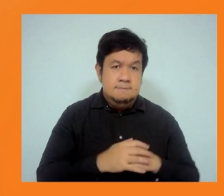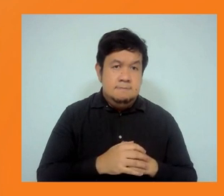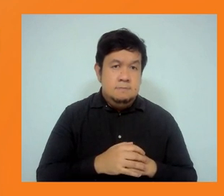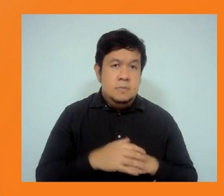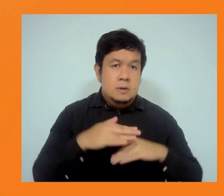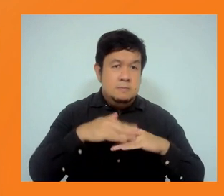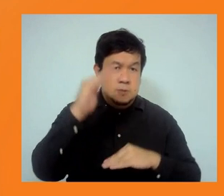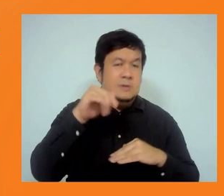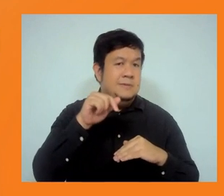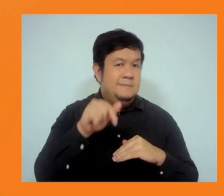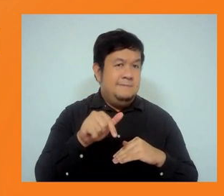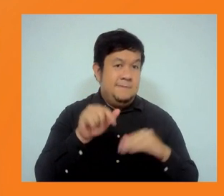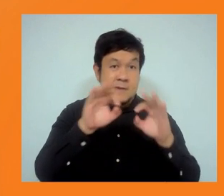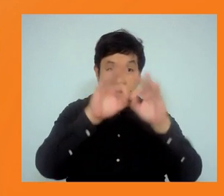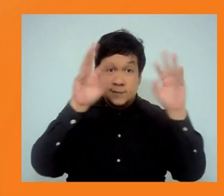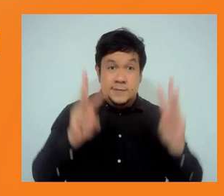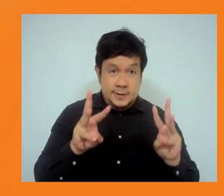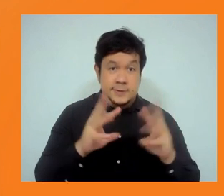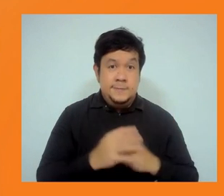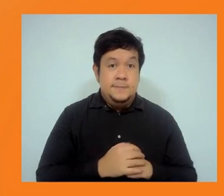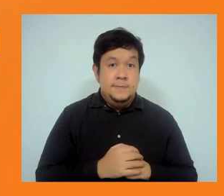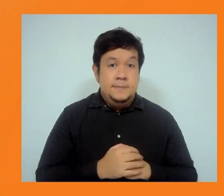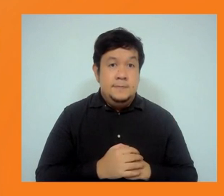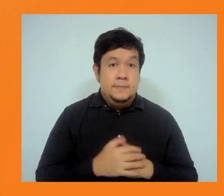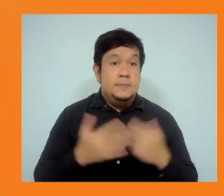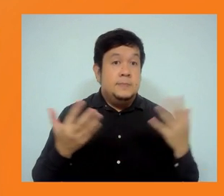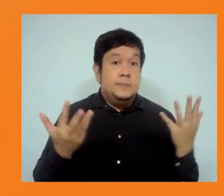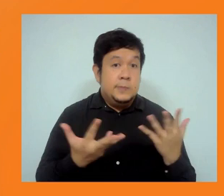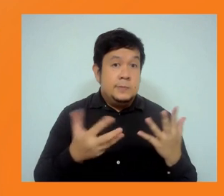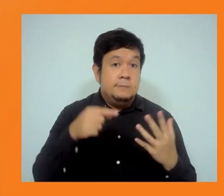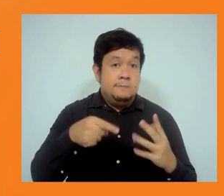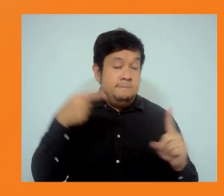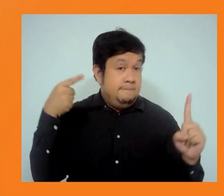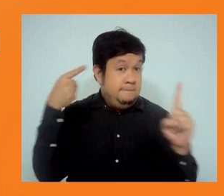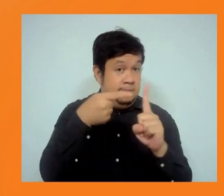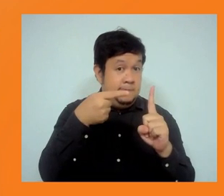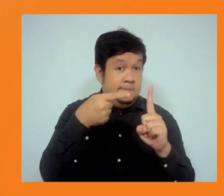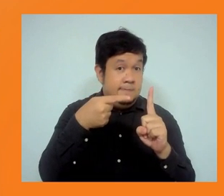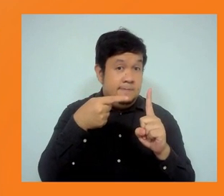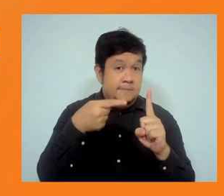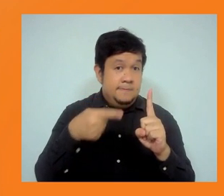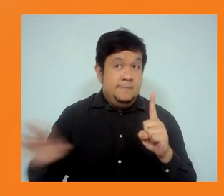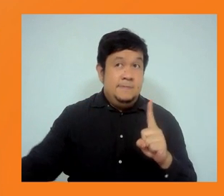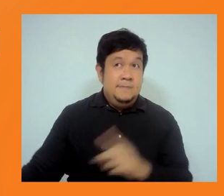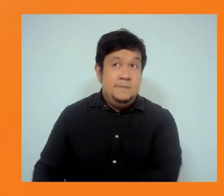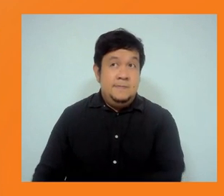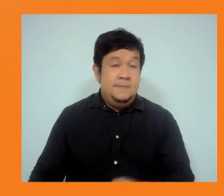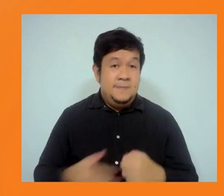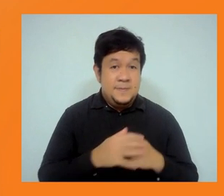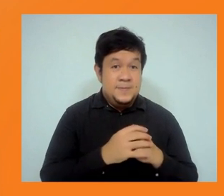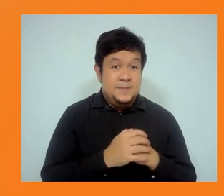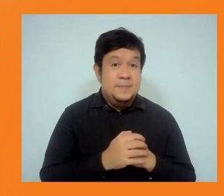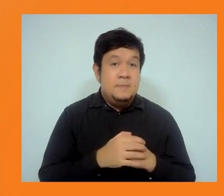And this will cover, as well as involuntary resettlement, also voluntary forms of land acquisition and land use